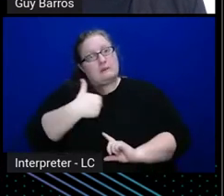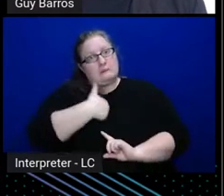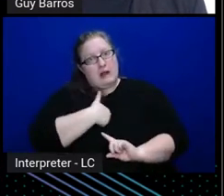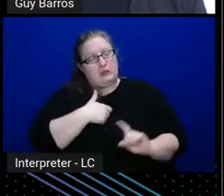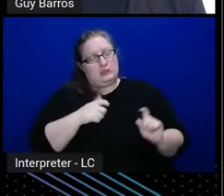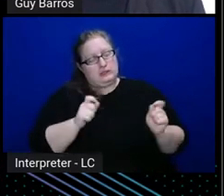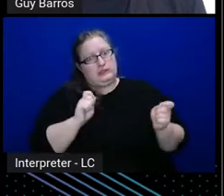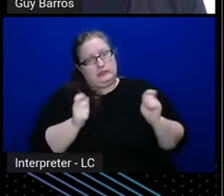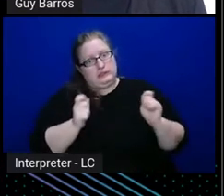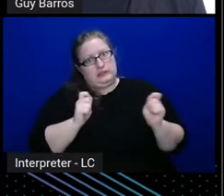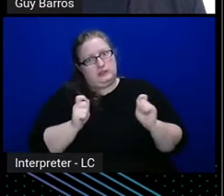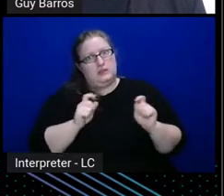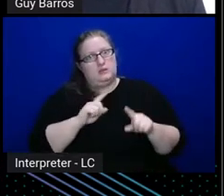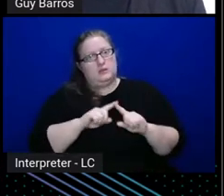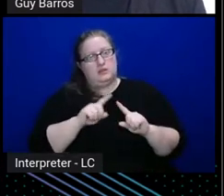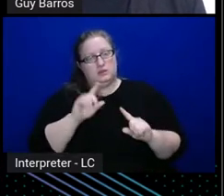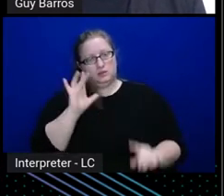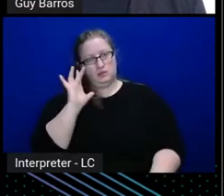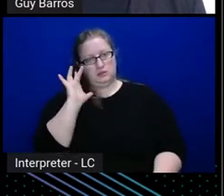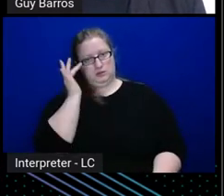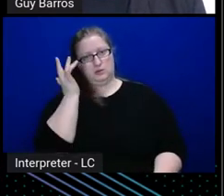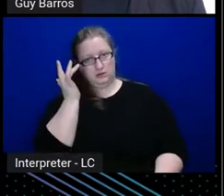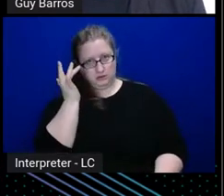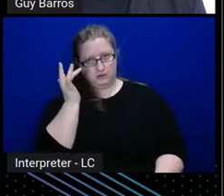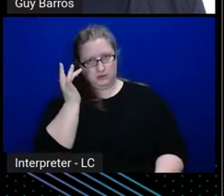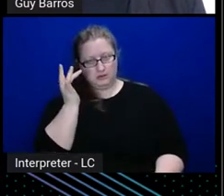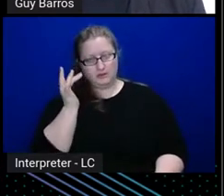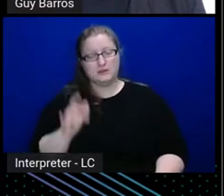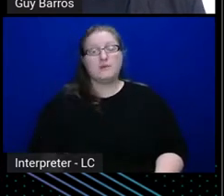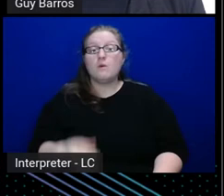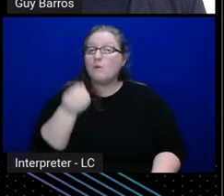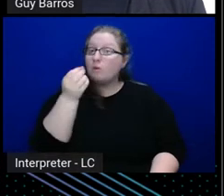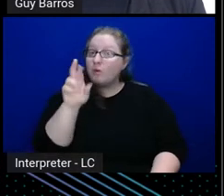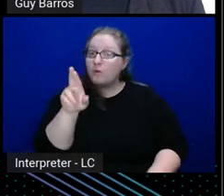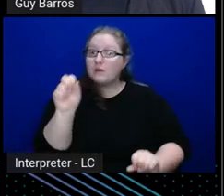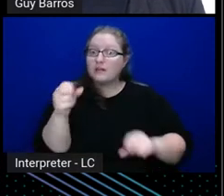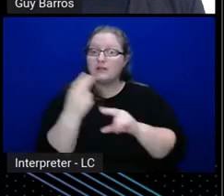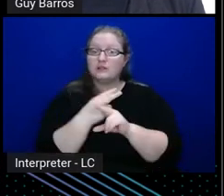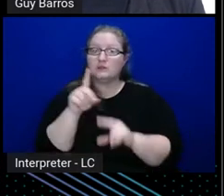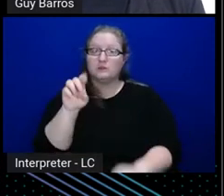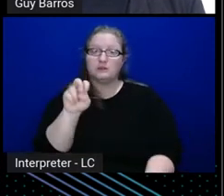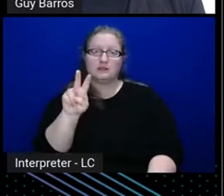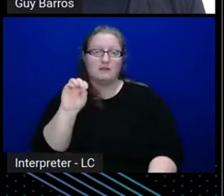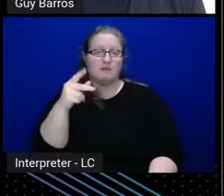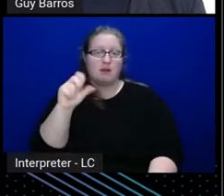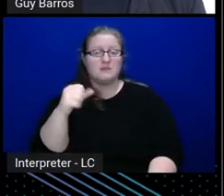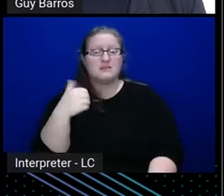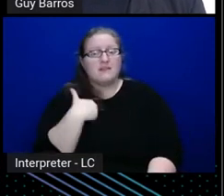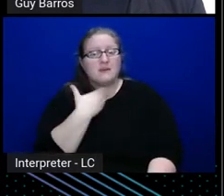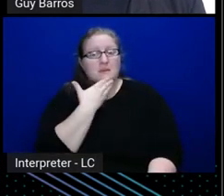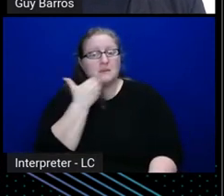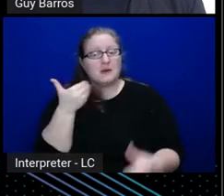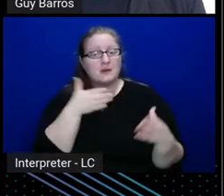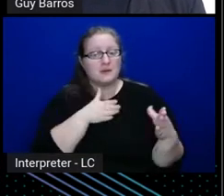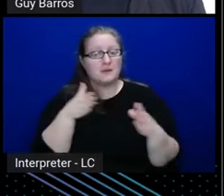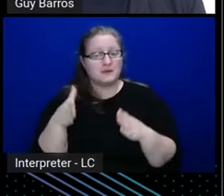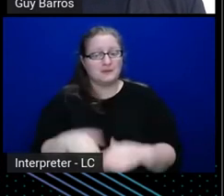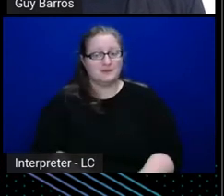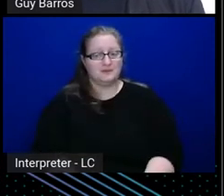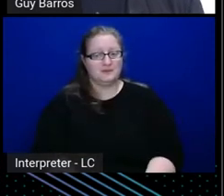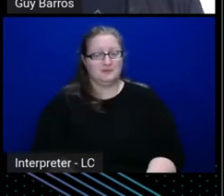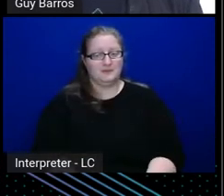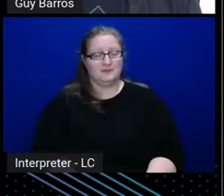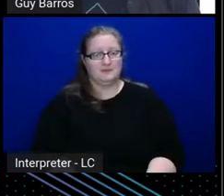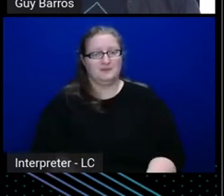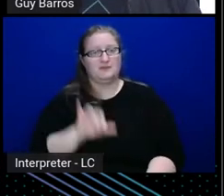it's a bit of a pain, or DevOps, there is a better way, and that's